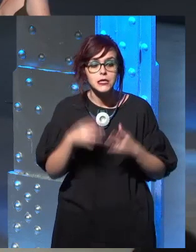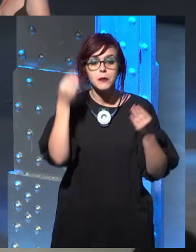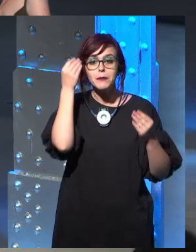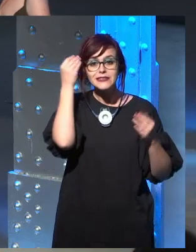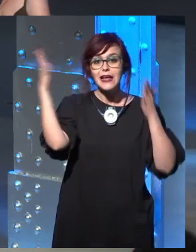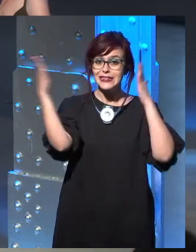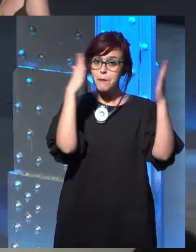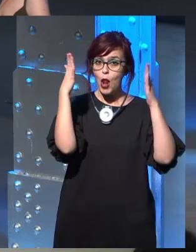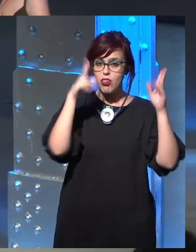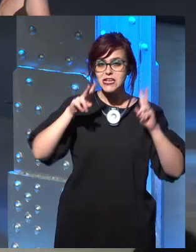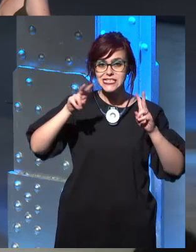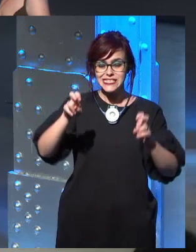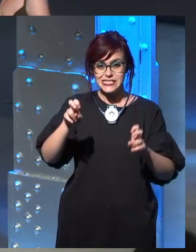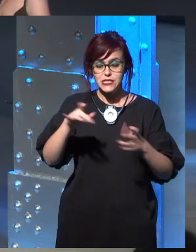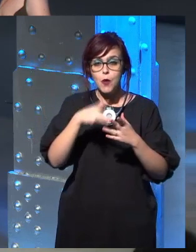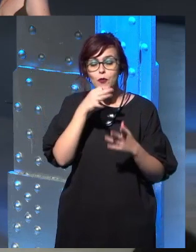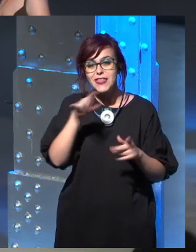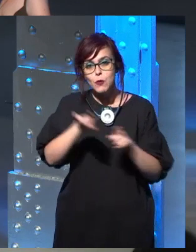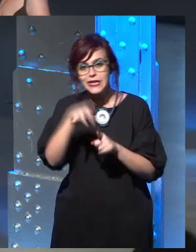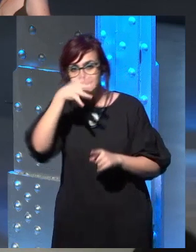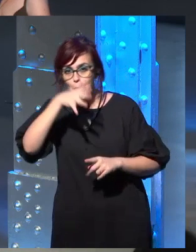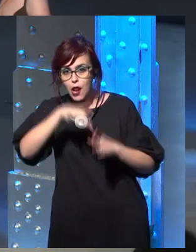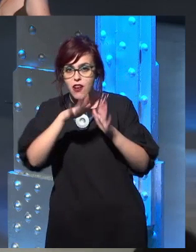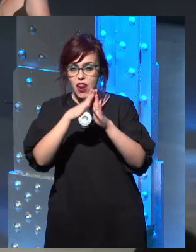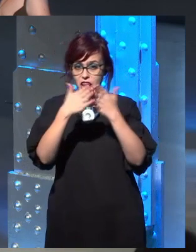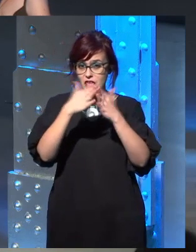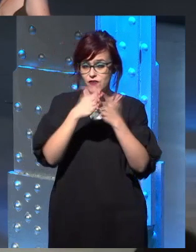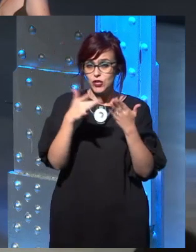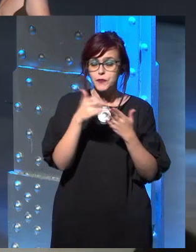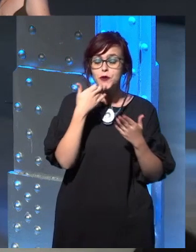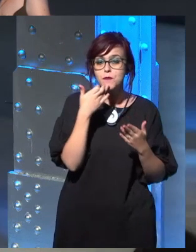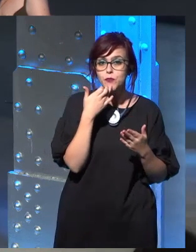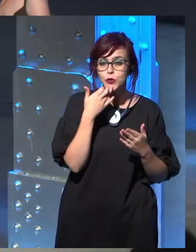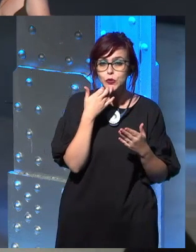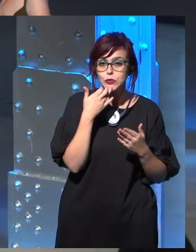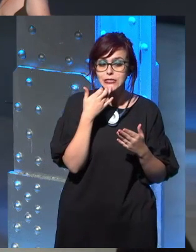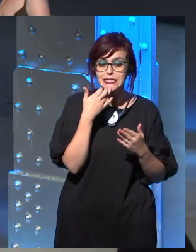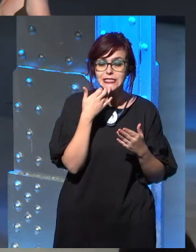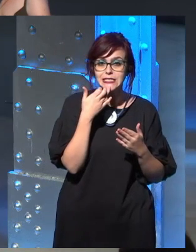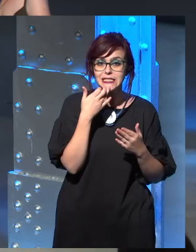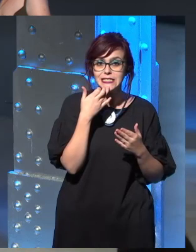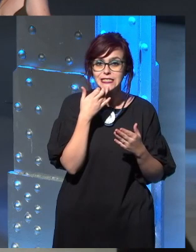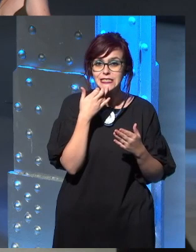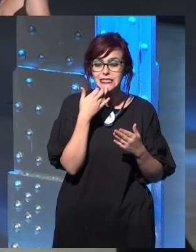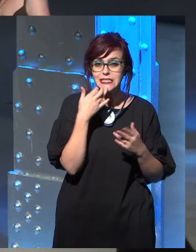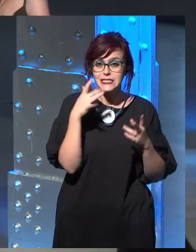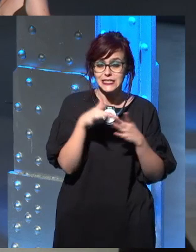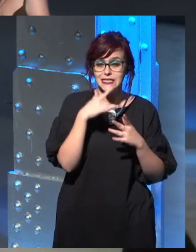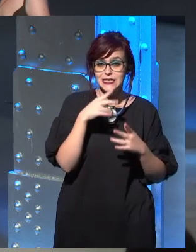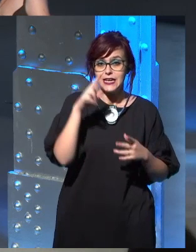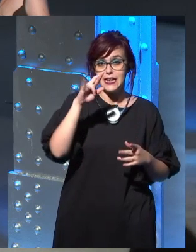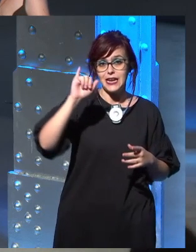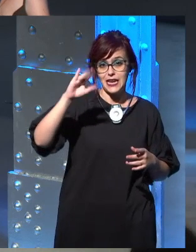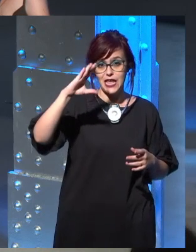Do you think the new season is going to be a spoiler regarding the books? For instance, the fact